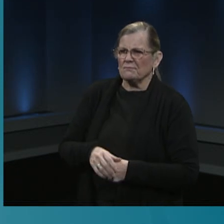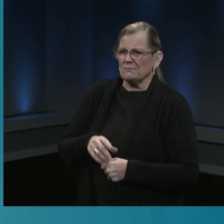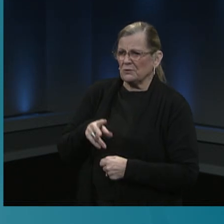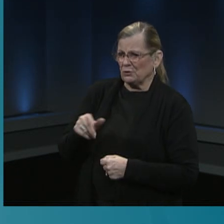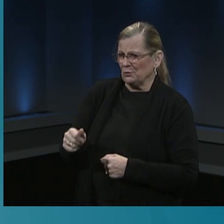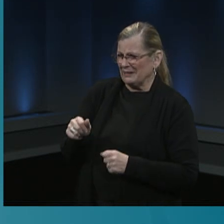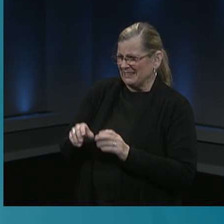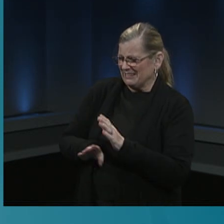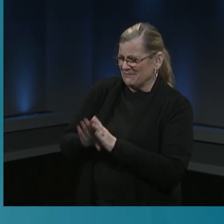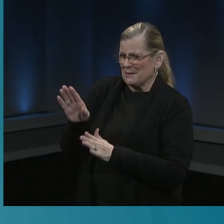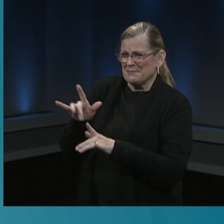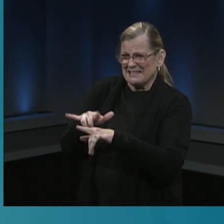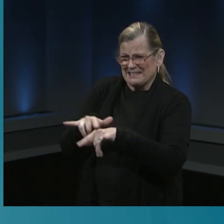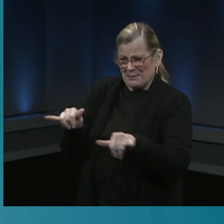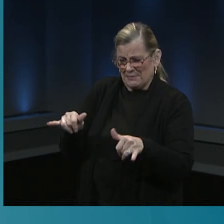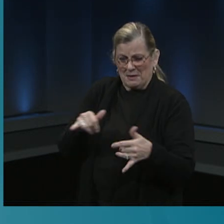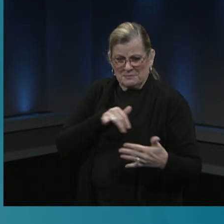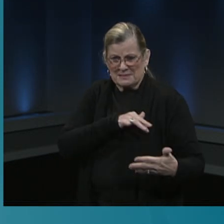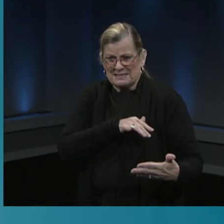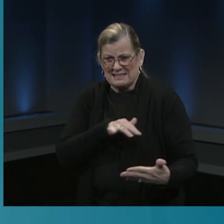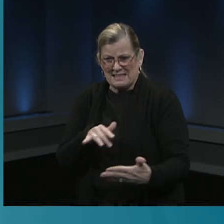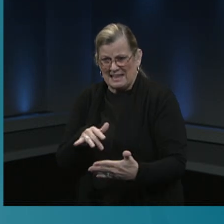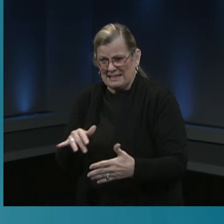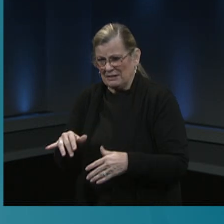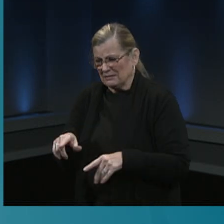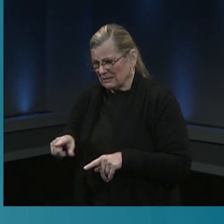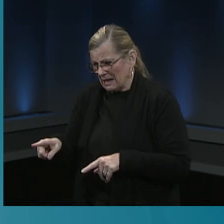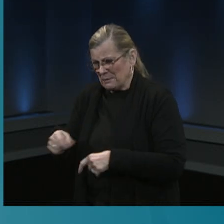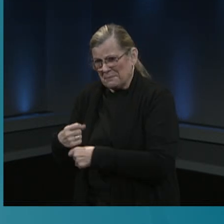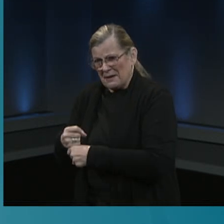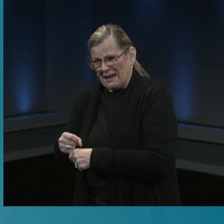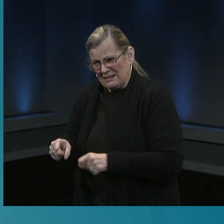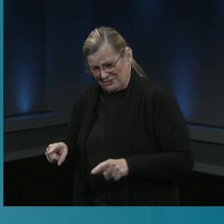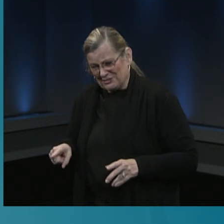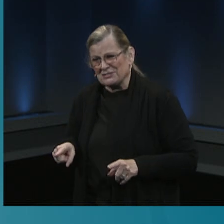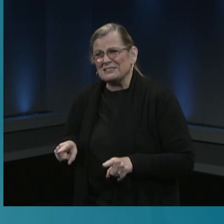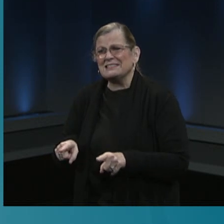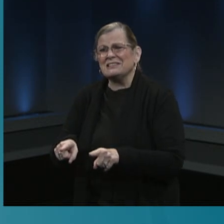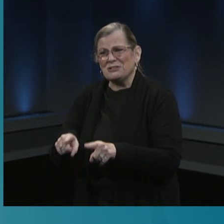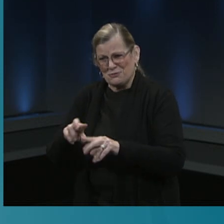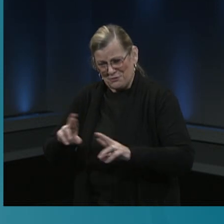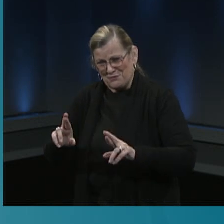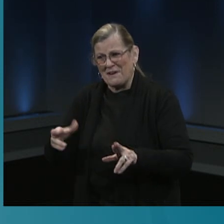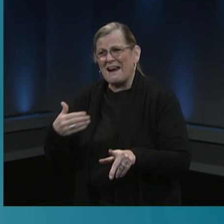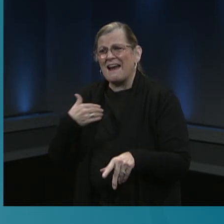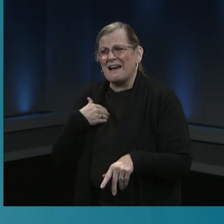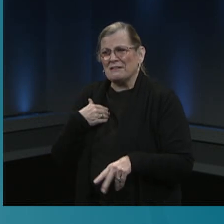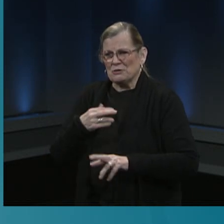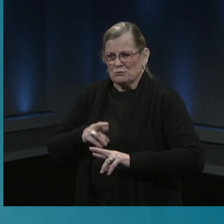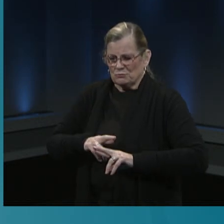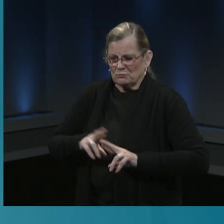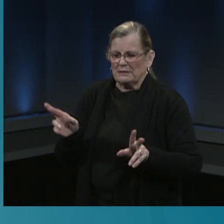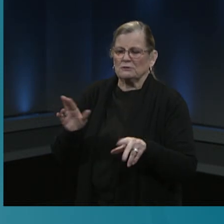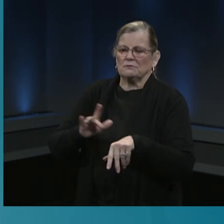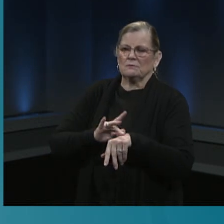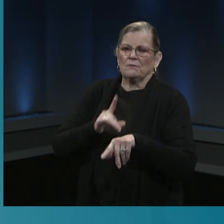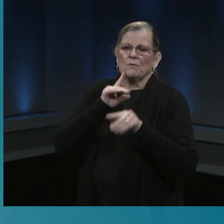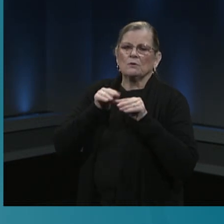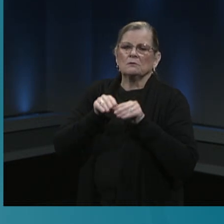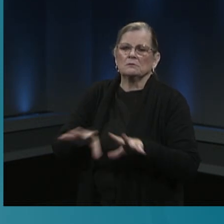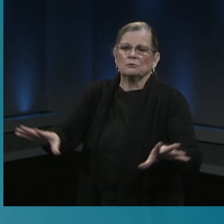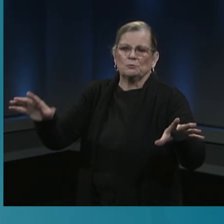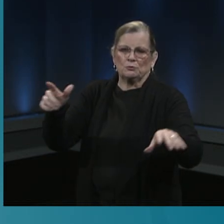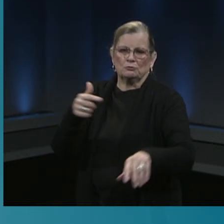done. So as soon as the results were available, there was vaccine ready to be shipped. Again, it's important to